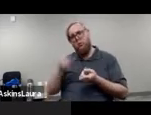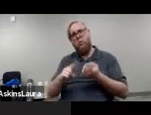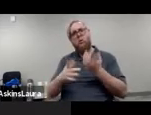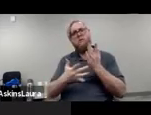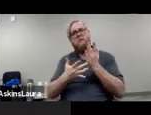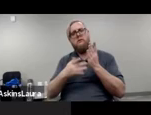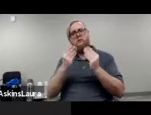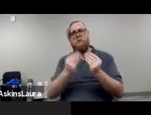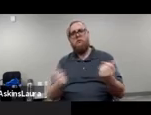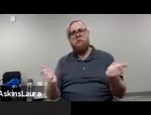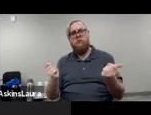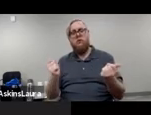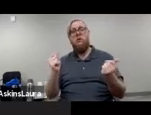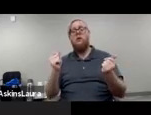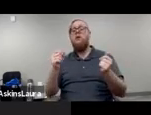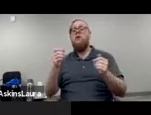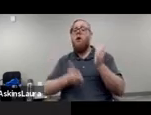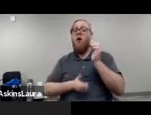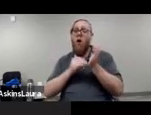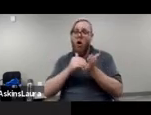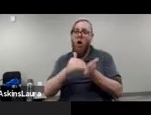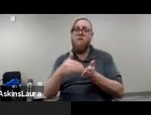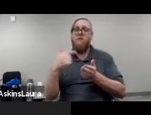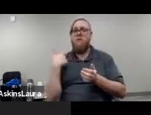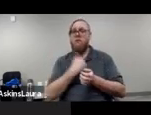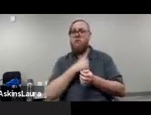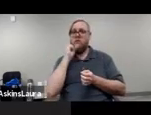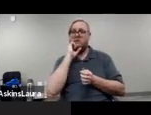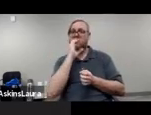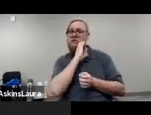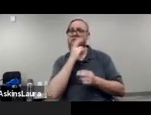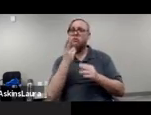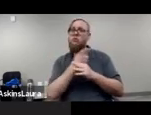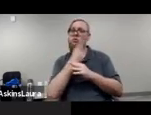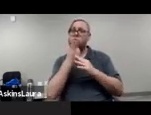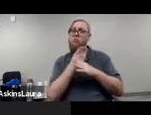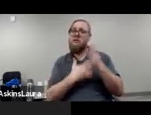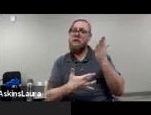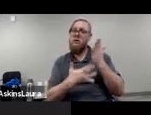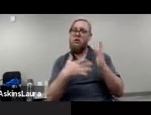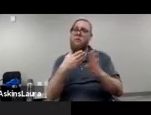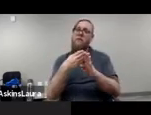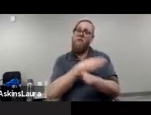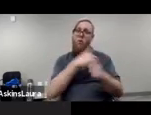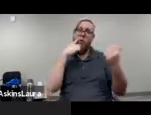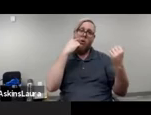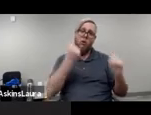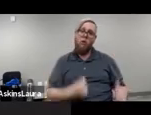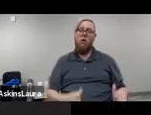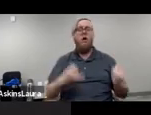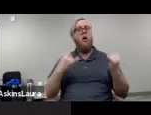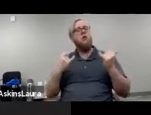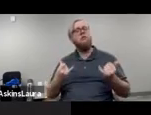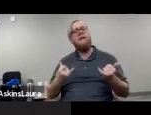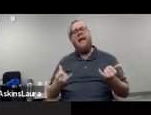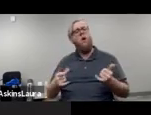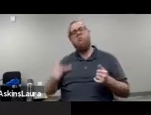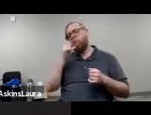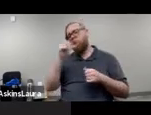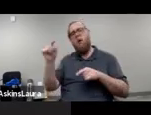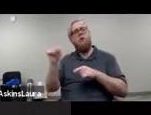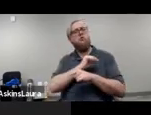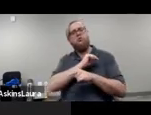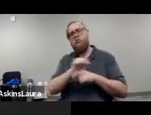times, our seniors, even though they have used technology before they lost their vision, aren't yet trained to use technology